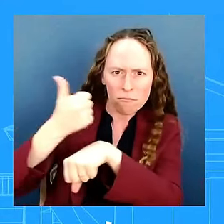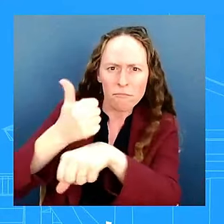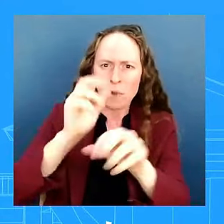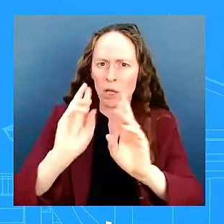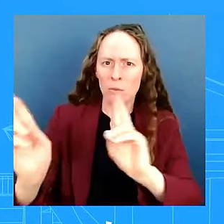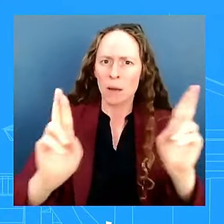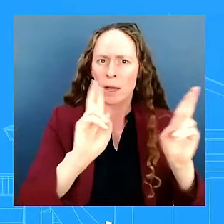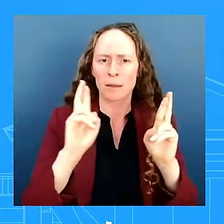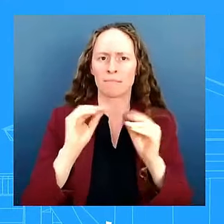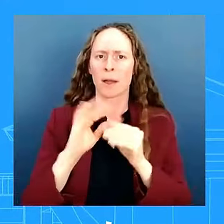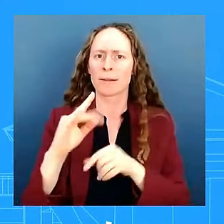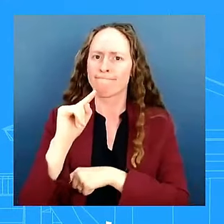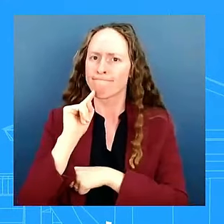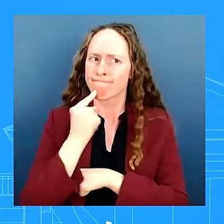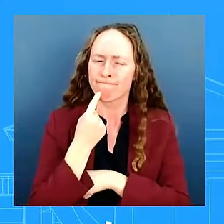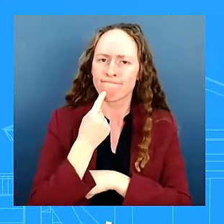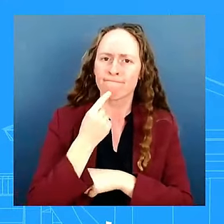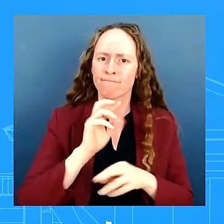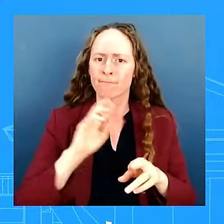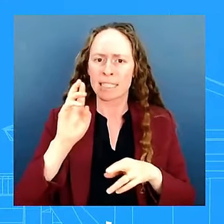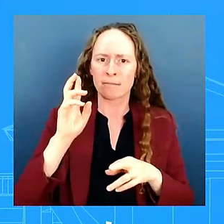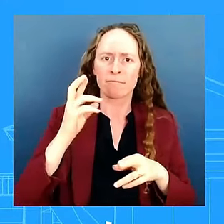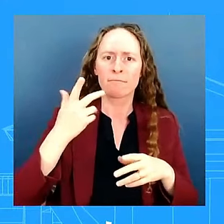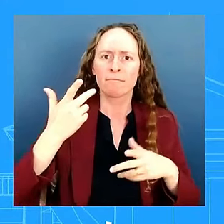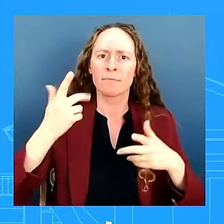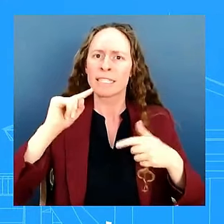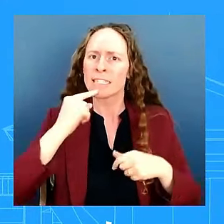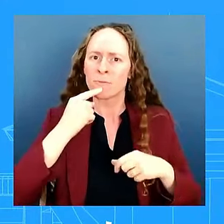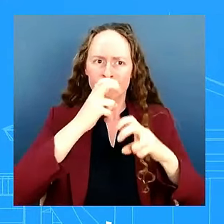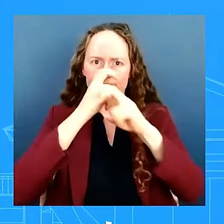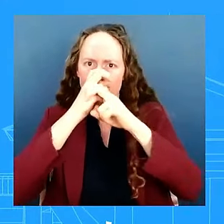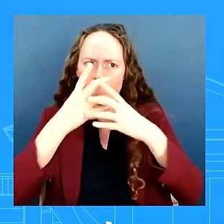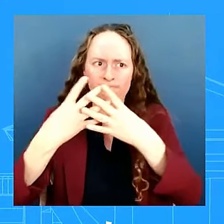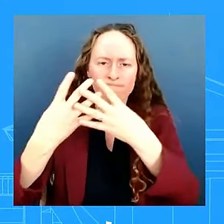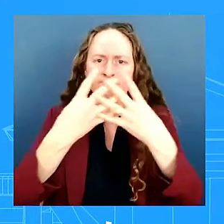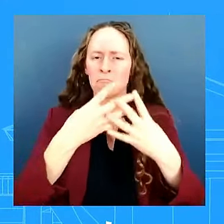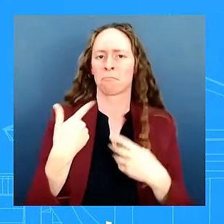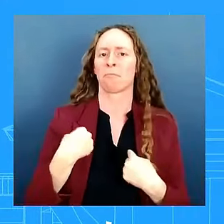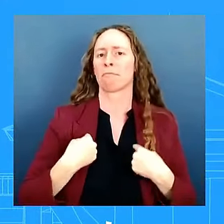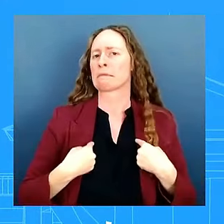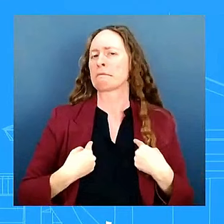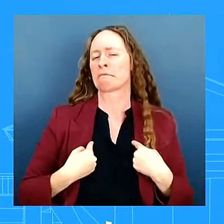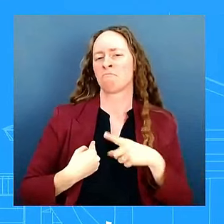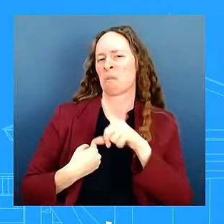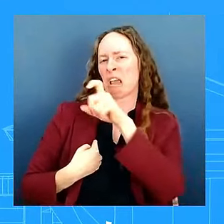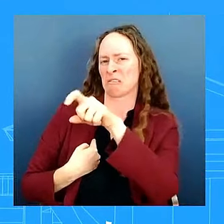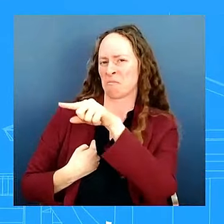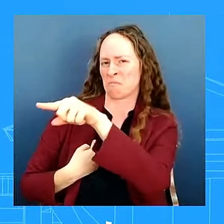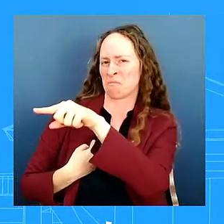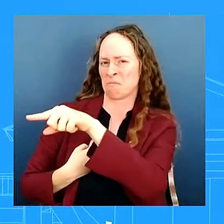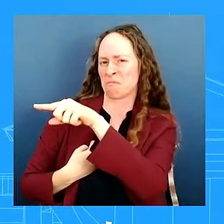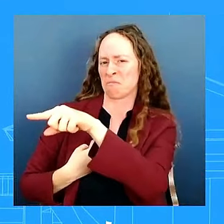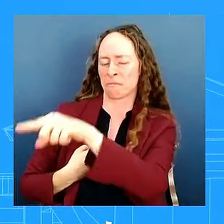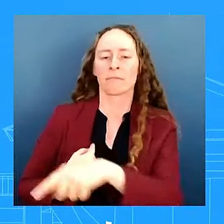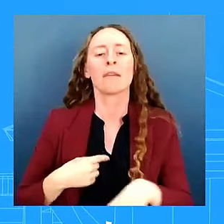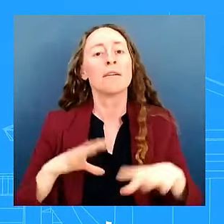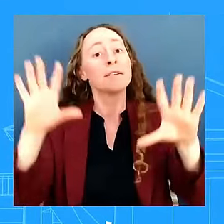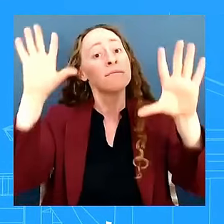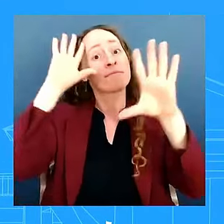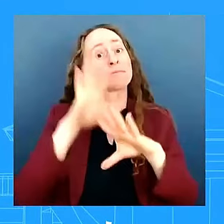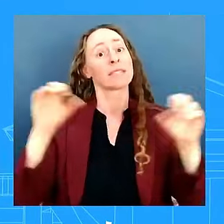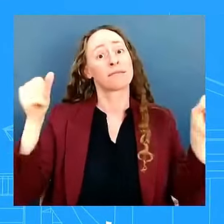them uh but you're right the president has spoken powerfully about this uh he's been very clear that this cannot happen uh again and we know